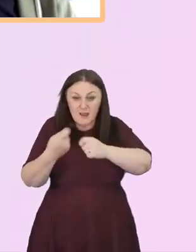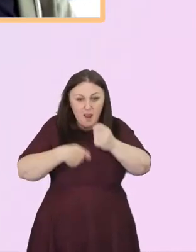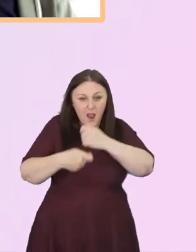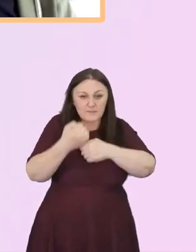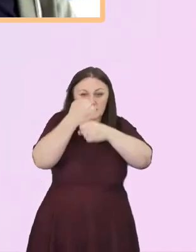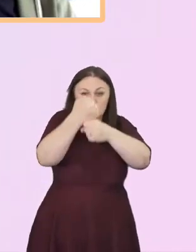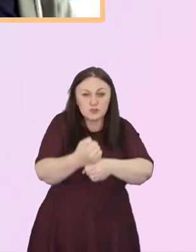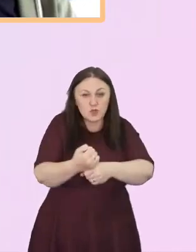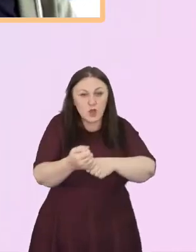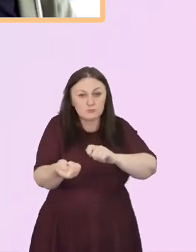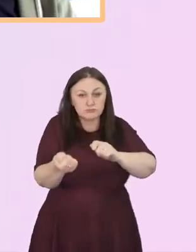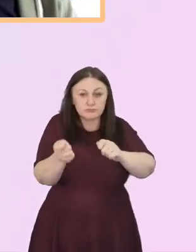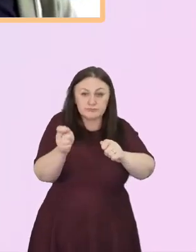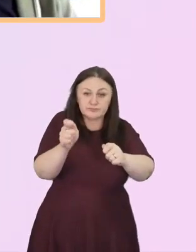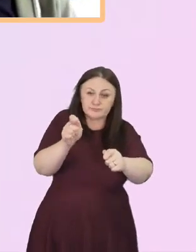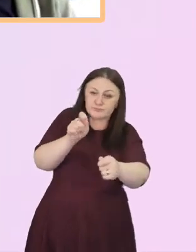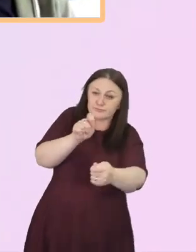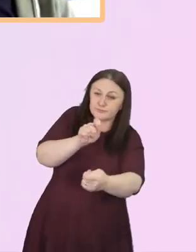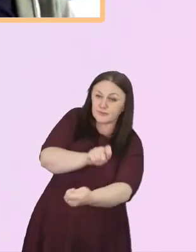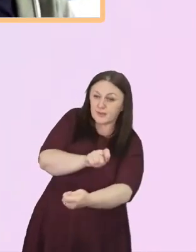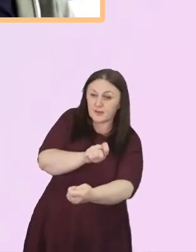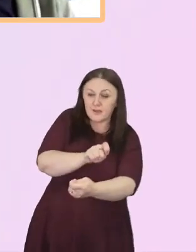margins and on the outside.